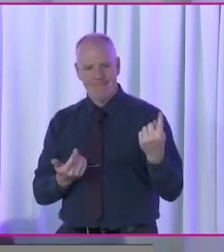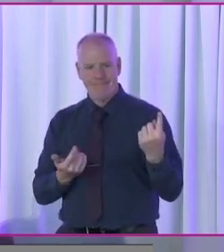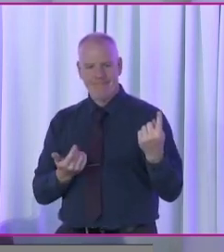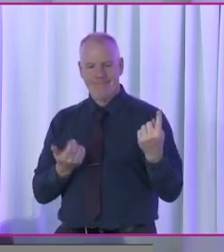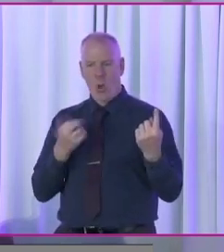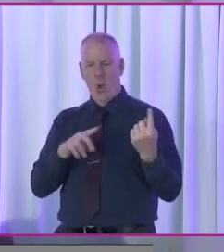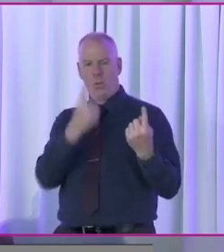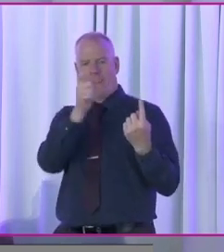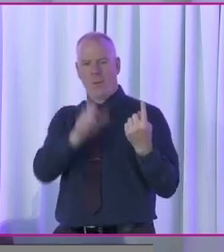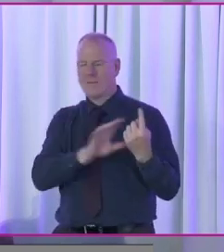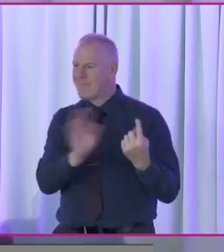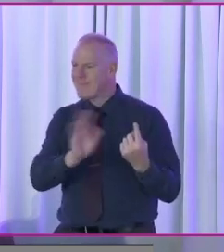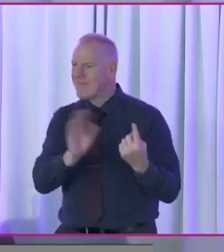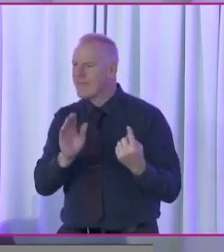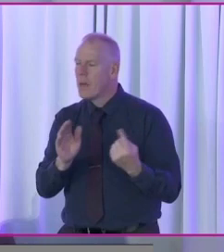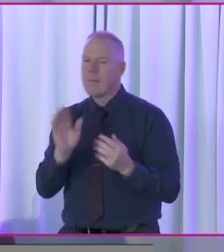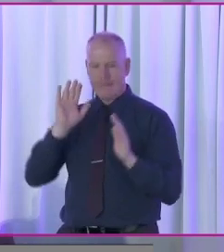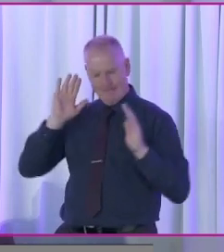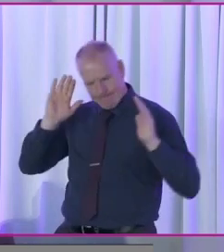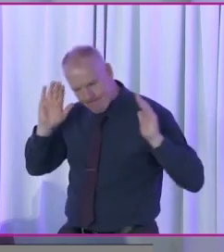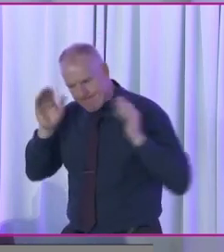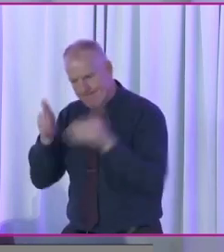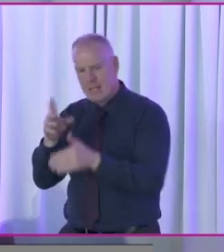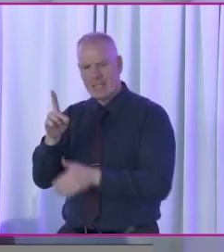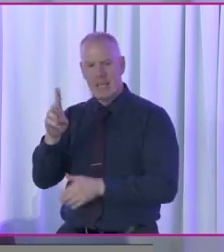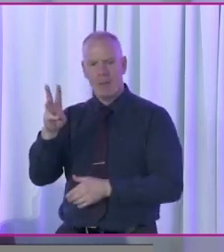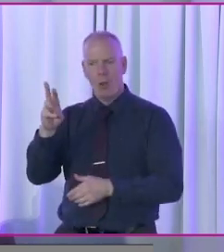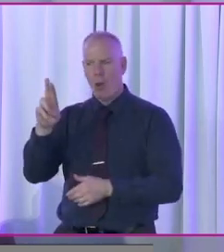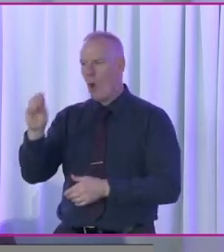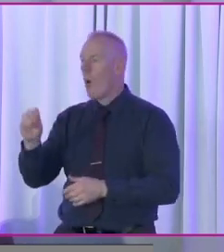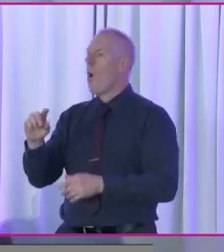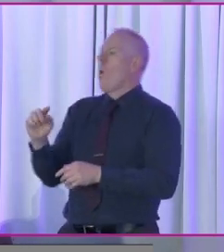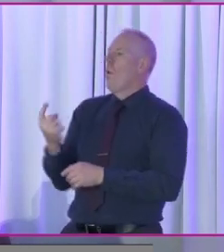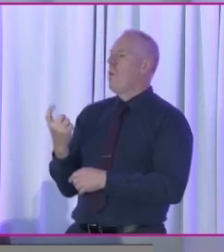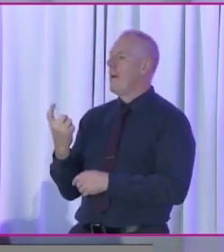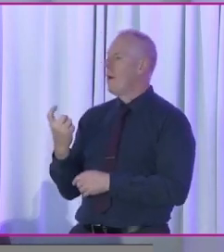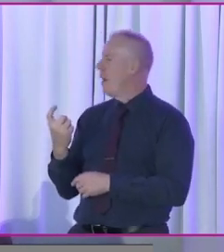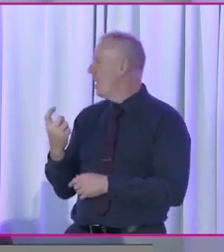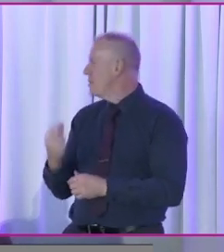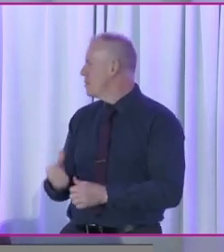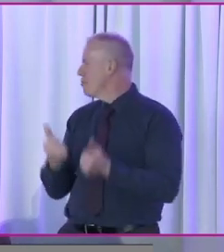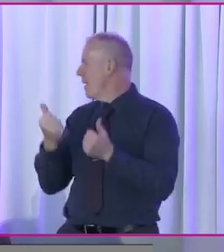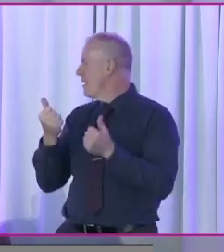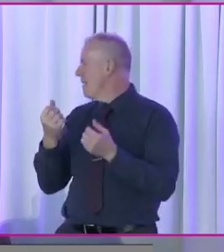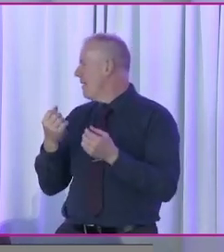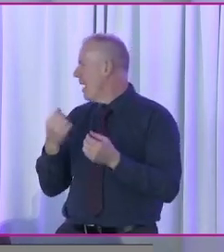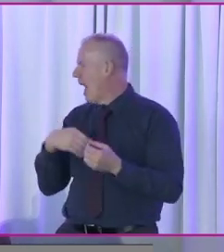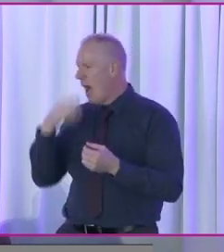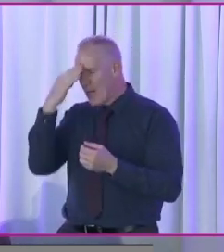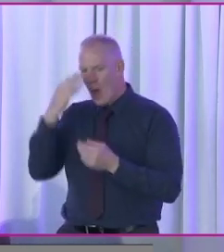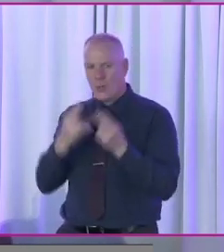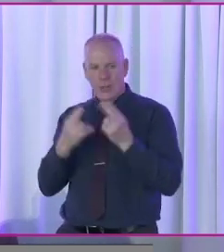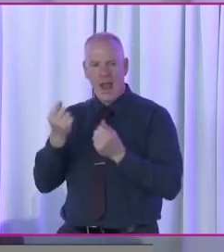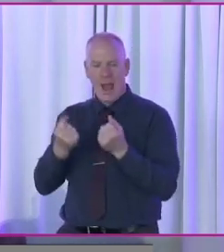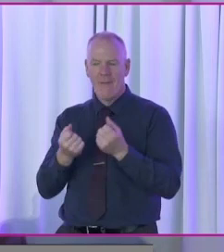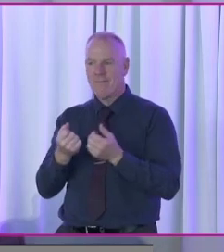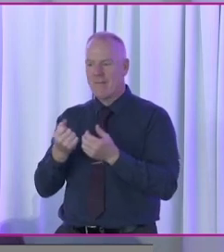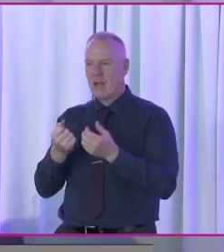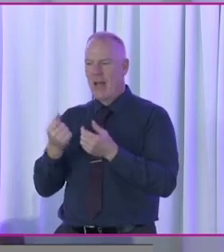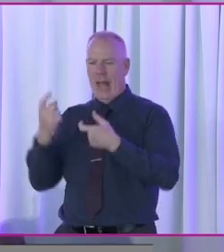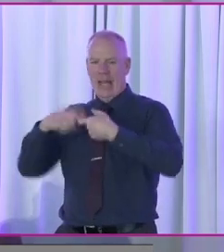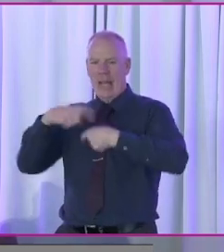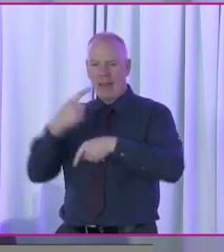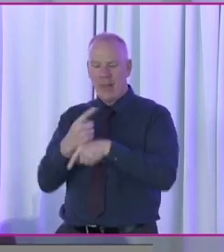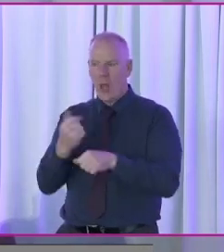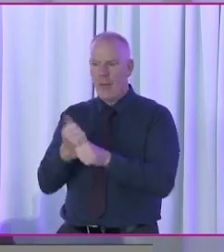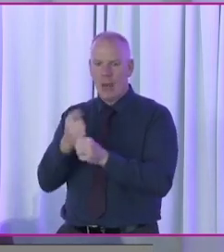And it's really important that has given weight. So I think that's it. But oh yeah, and art, great to have art. I know there should be a link to art, and I should say